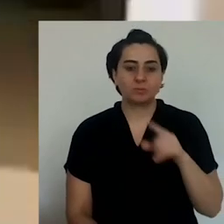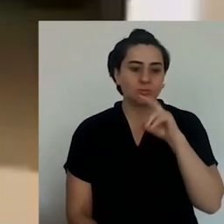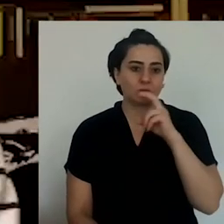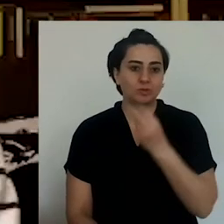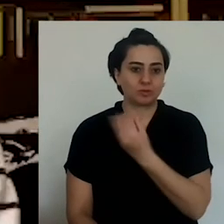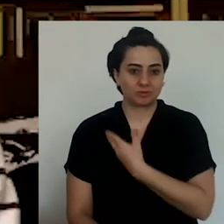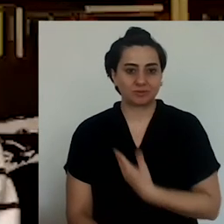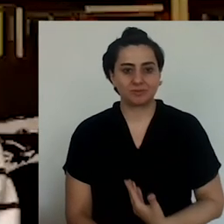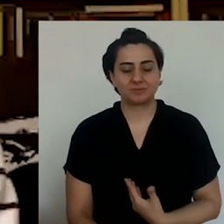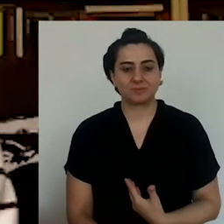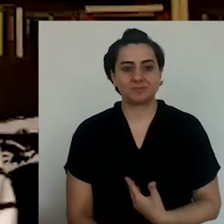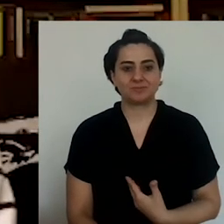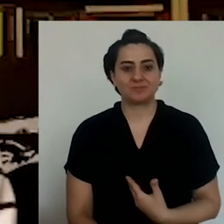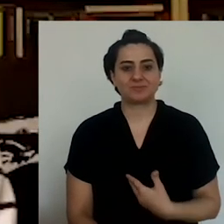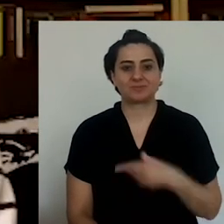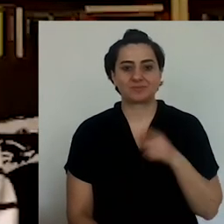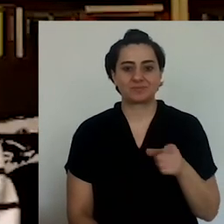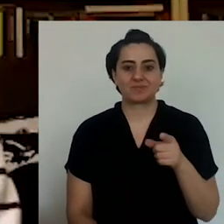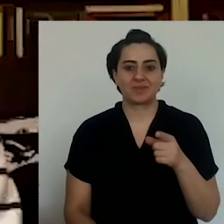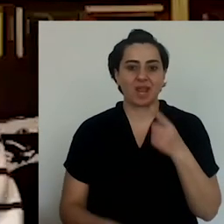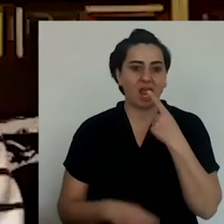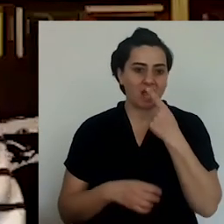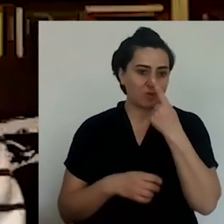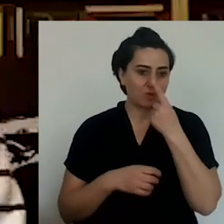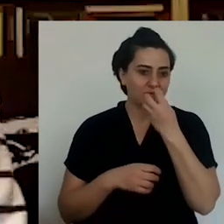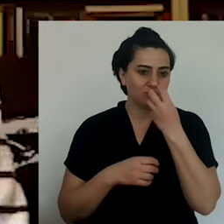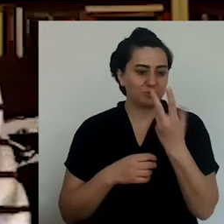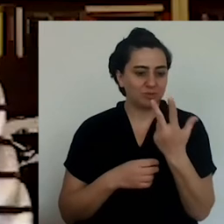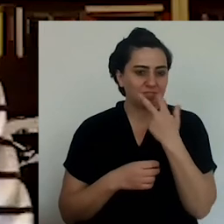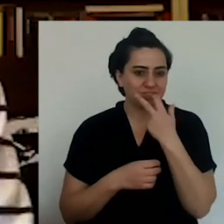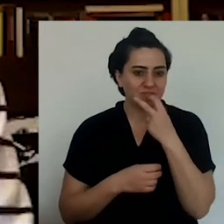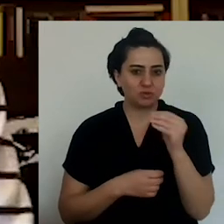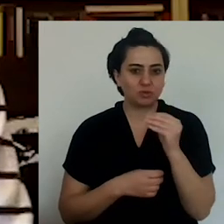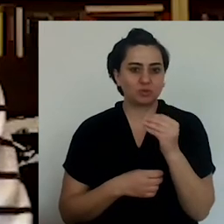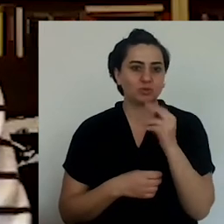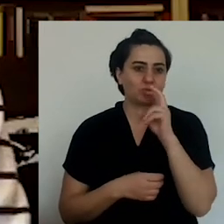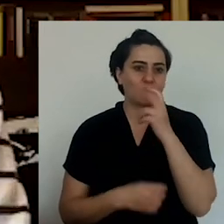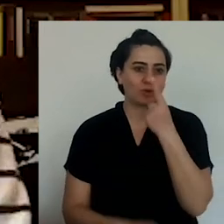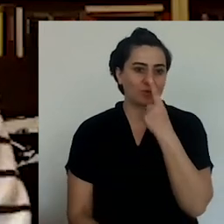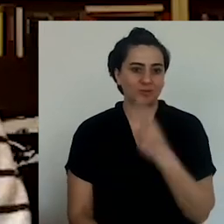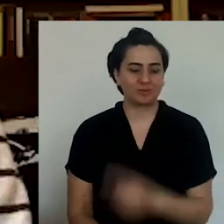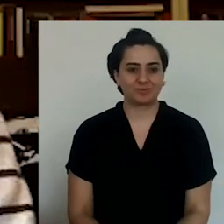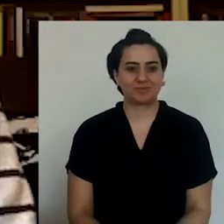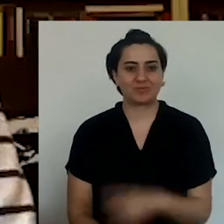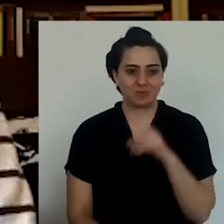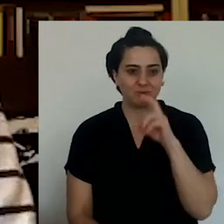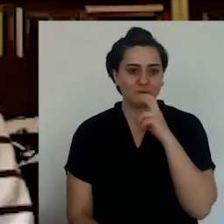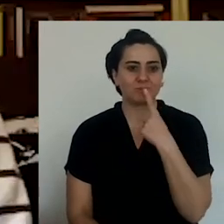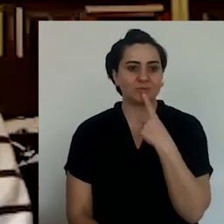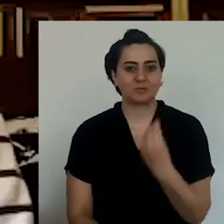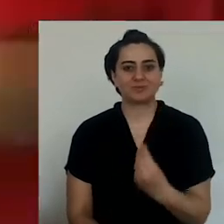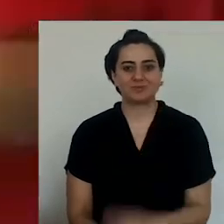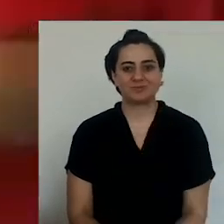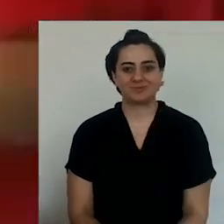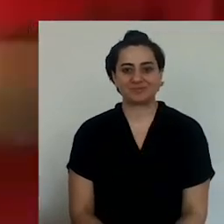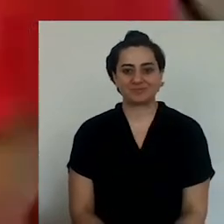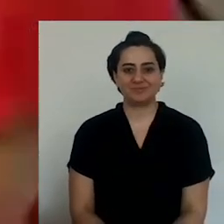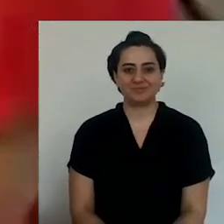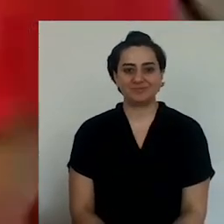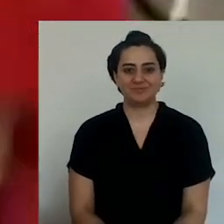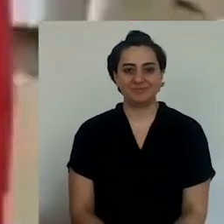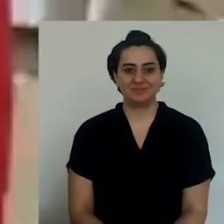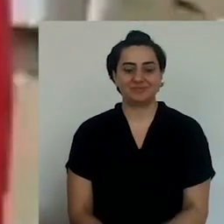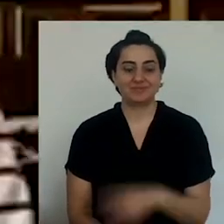to eat it full, completely like an entire onion when I was little and my son likes it a lot, only three.